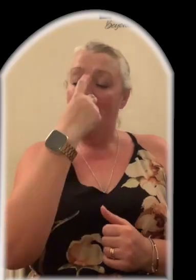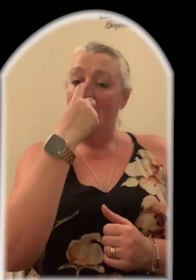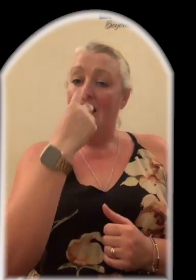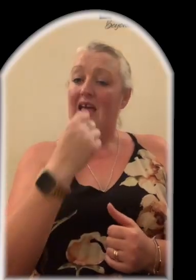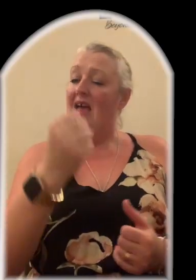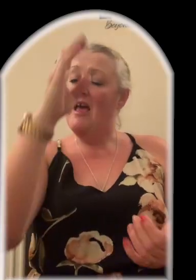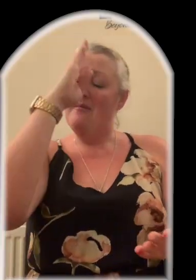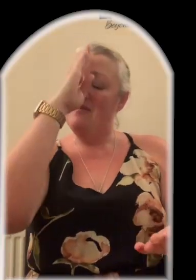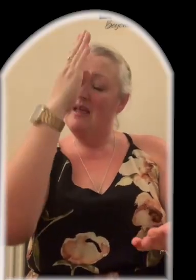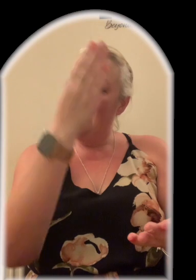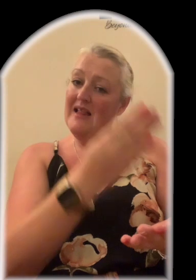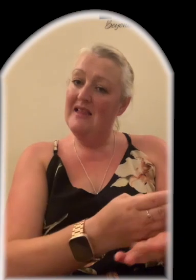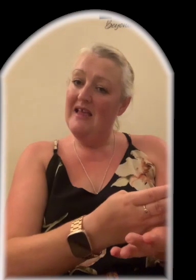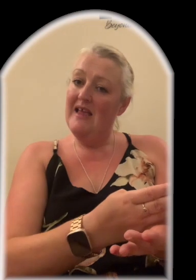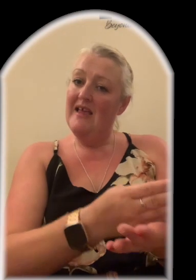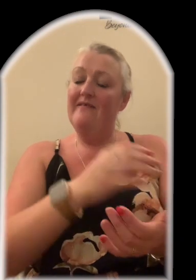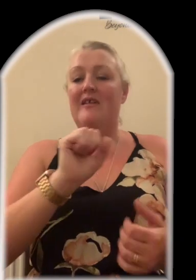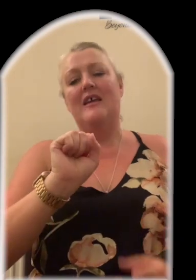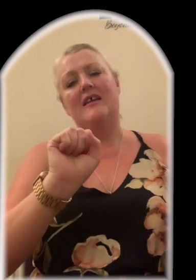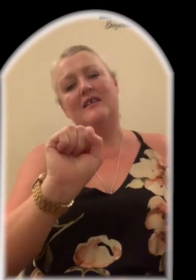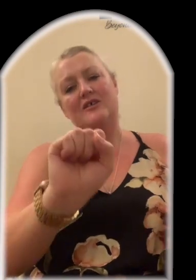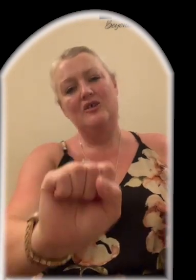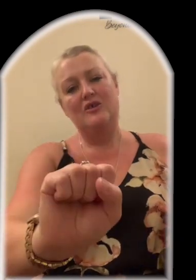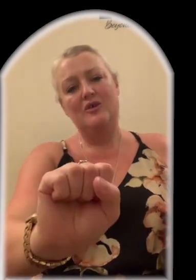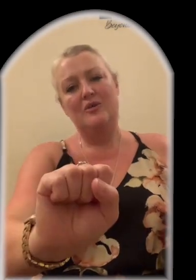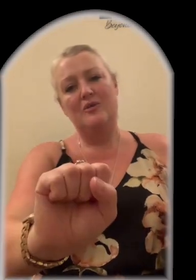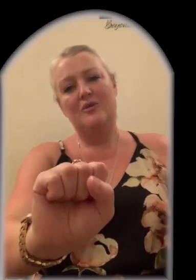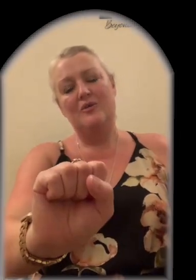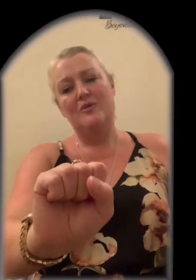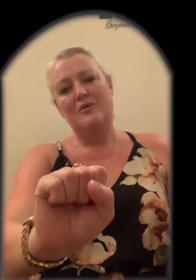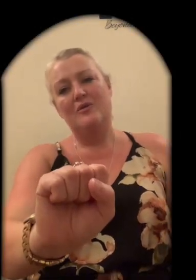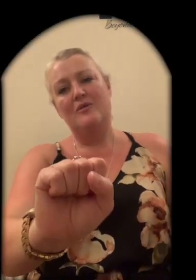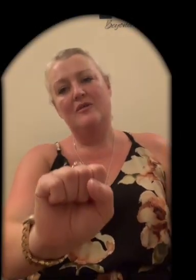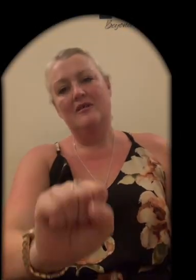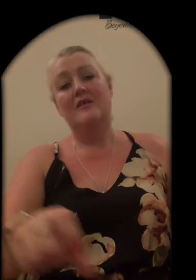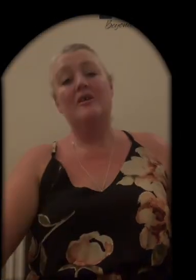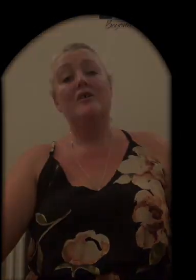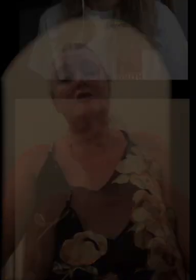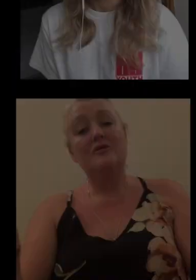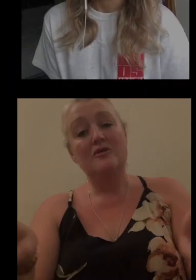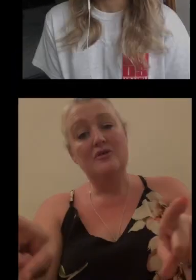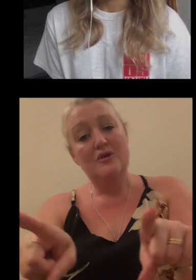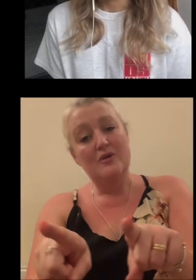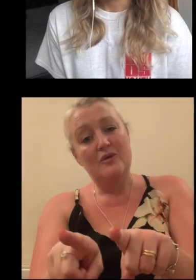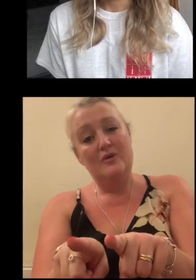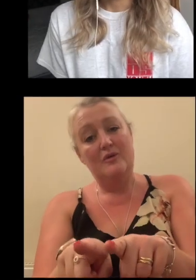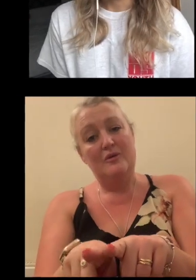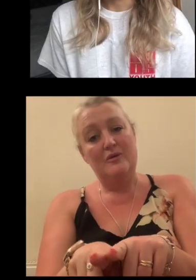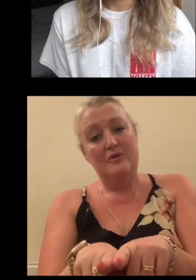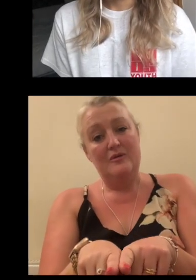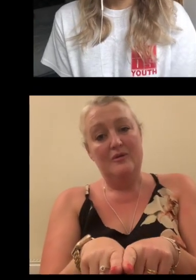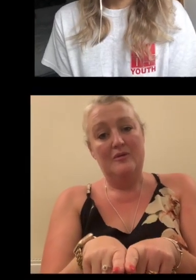Can believe in you you True